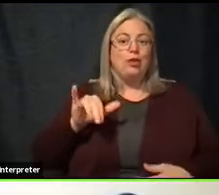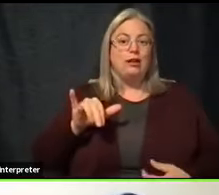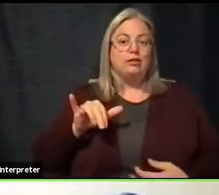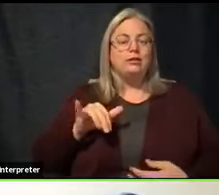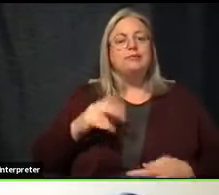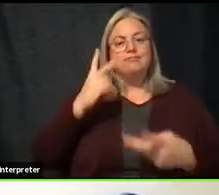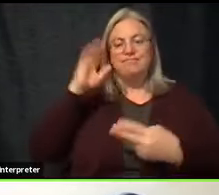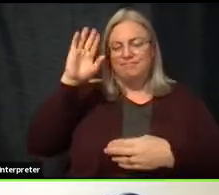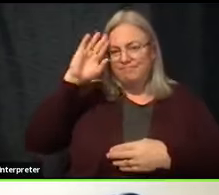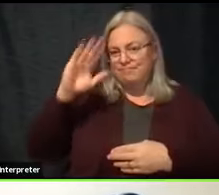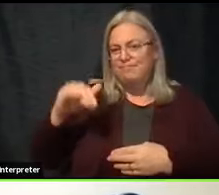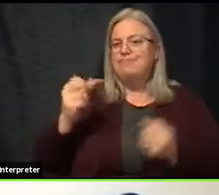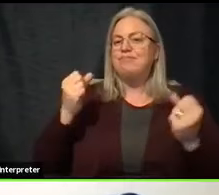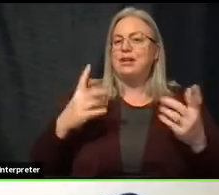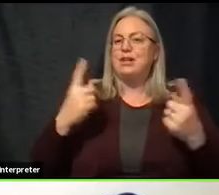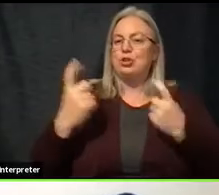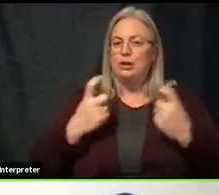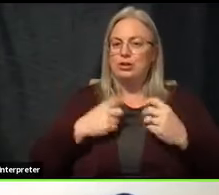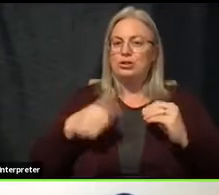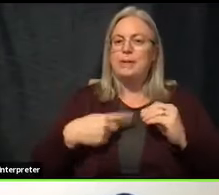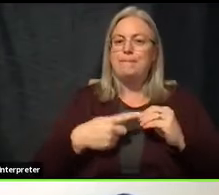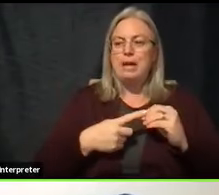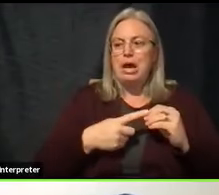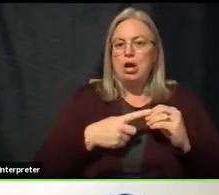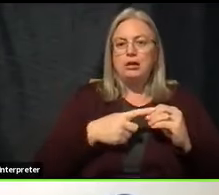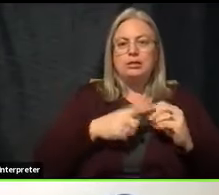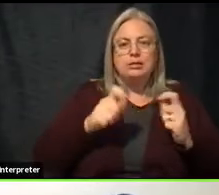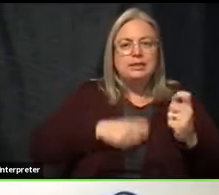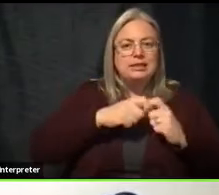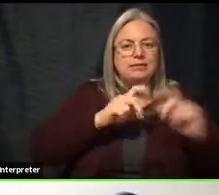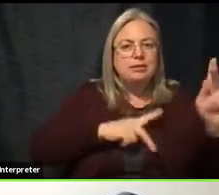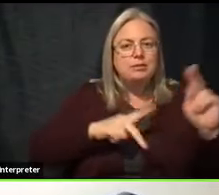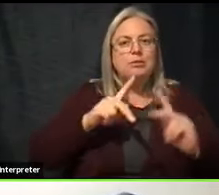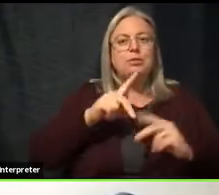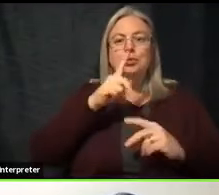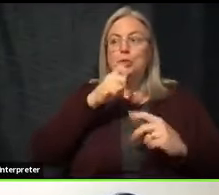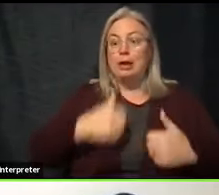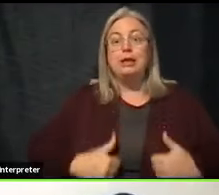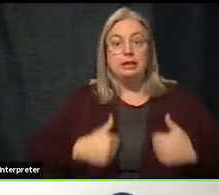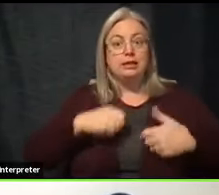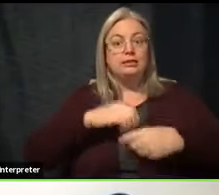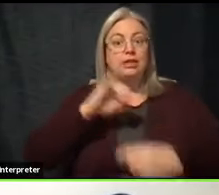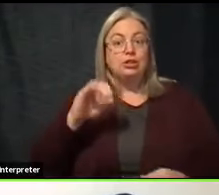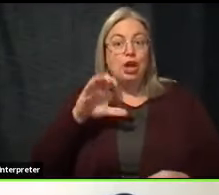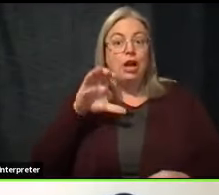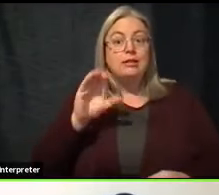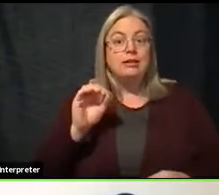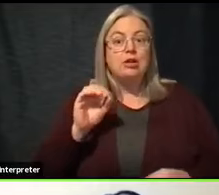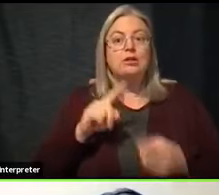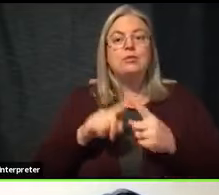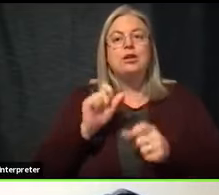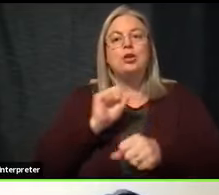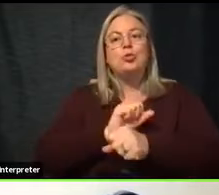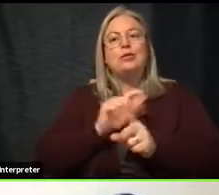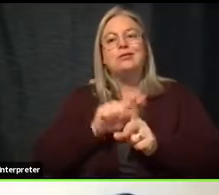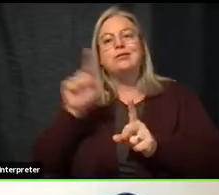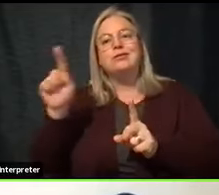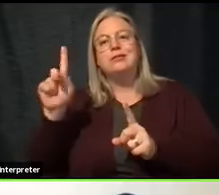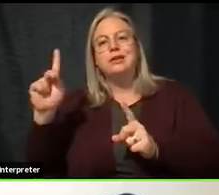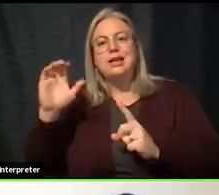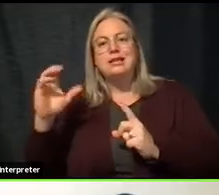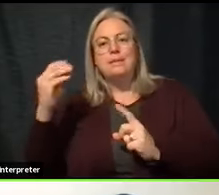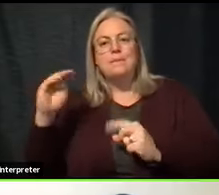questions, oftentimes in these, about individuals who maybe live in Johnson County, but perhaps work over in KCMO as a teacher.